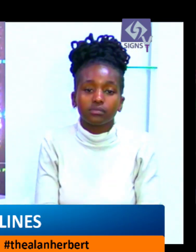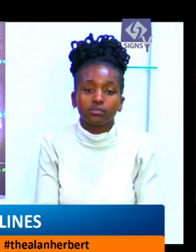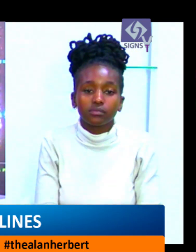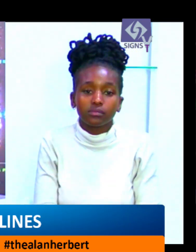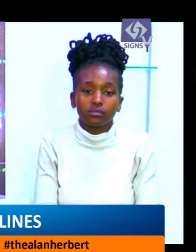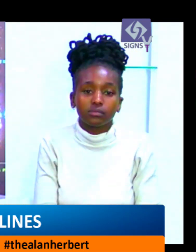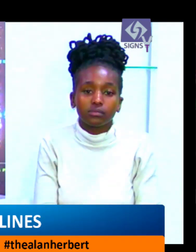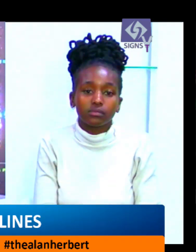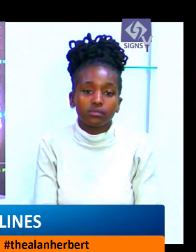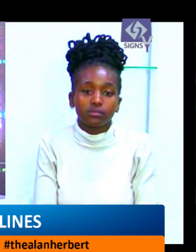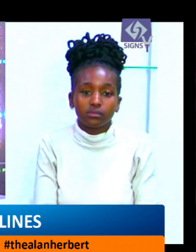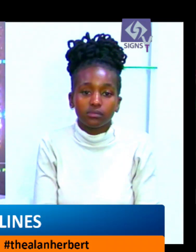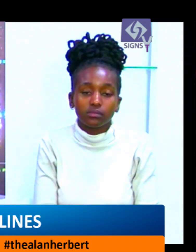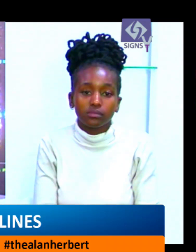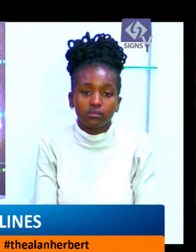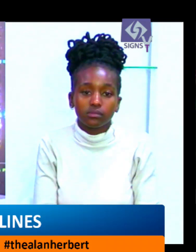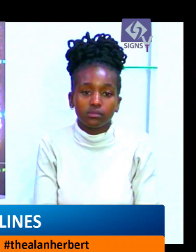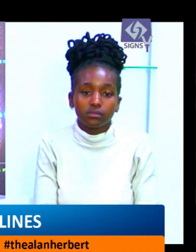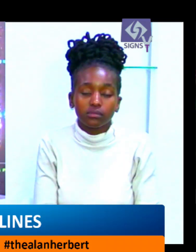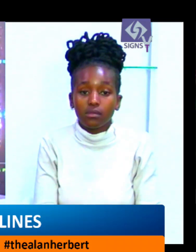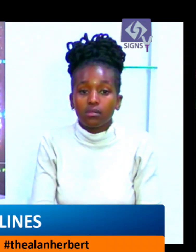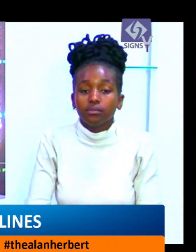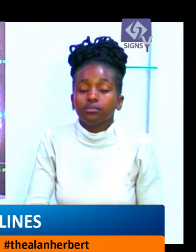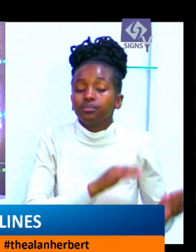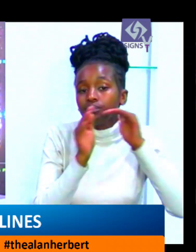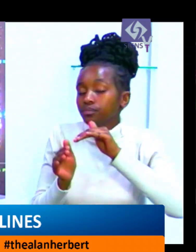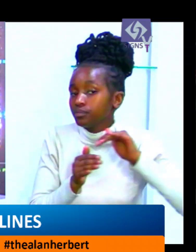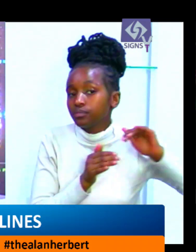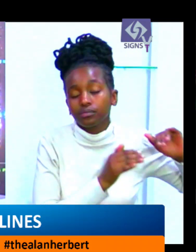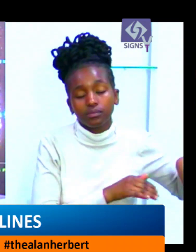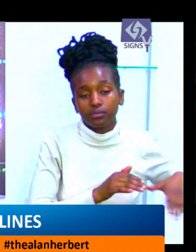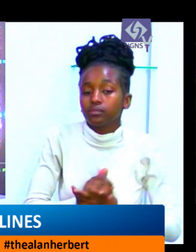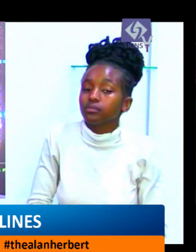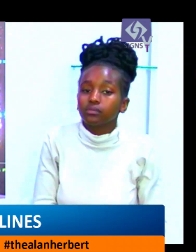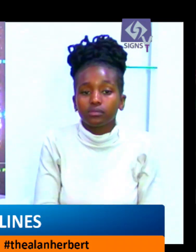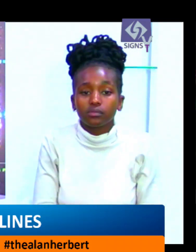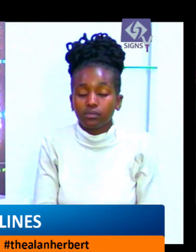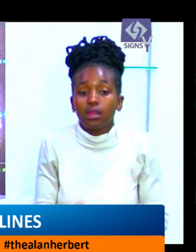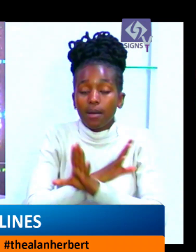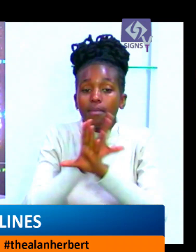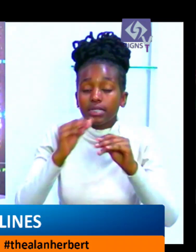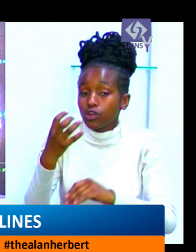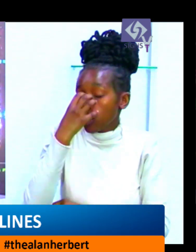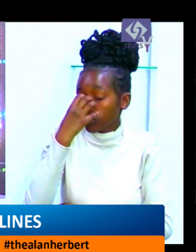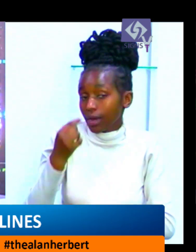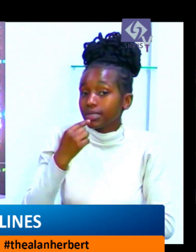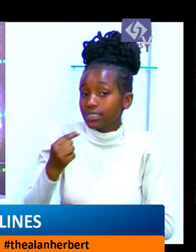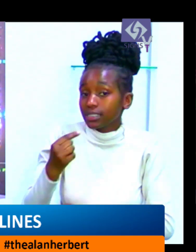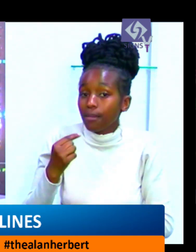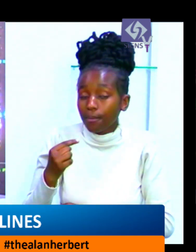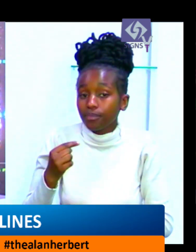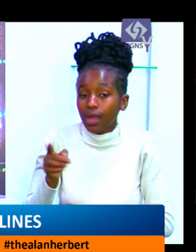administrations has attempted to bail out Mumias which is now under the management of Ugandan-based Sarai Group.